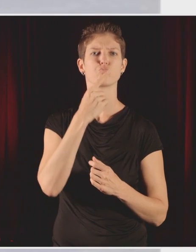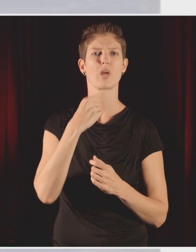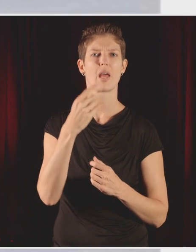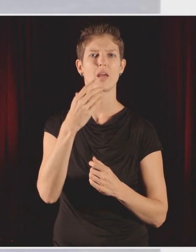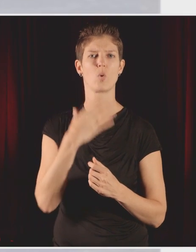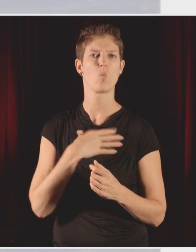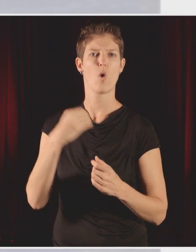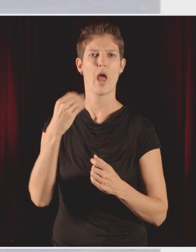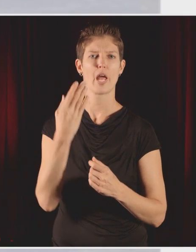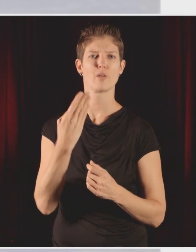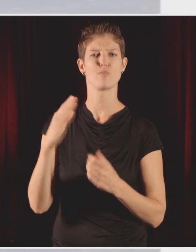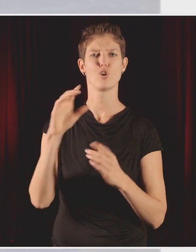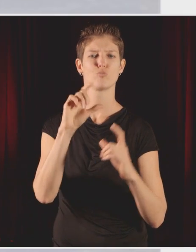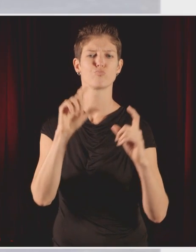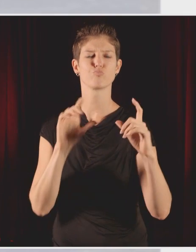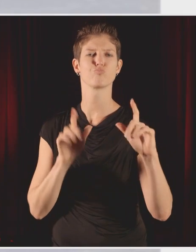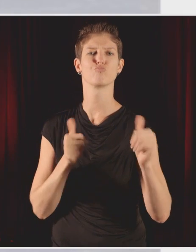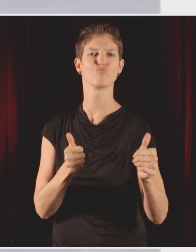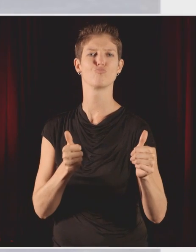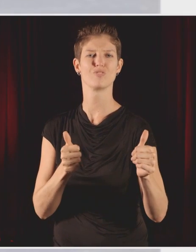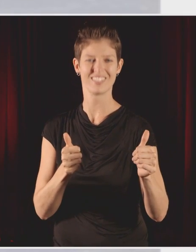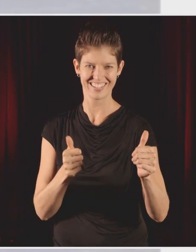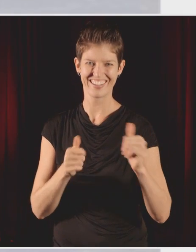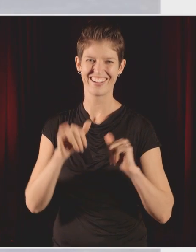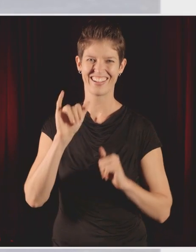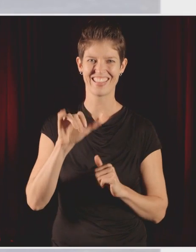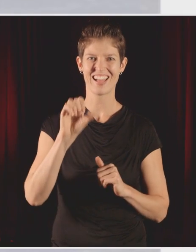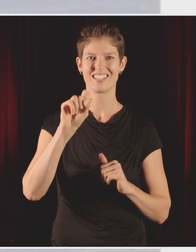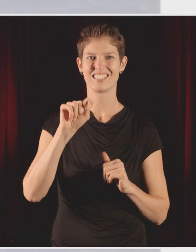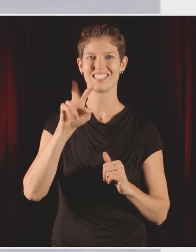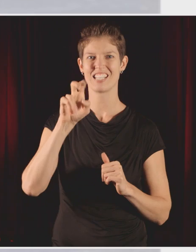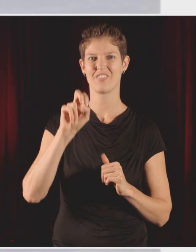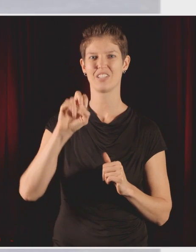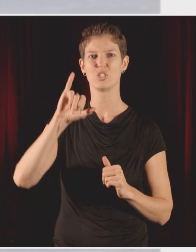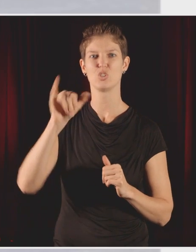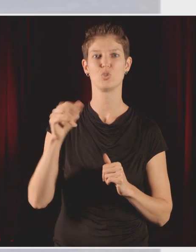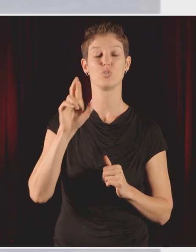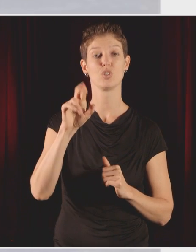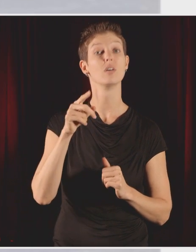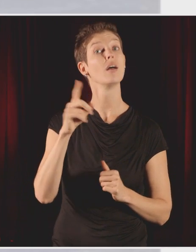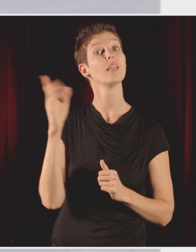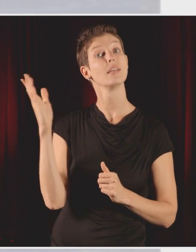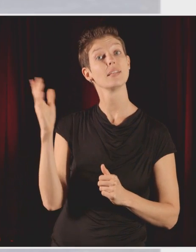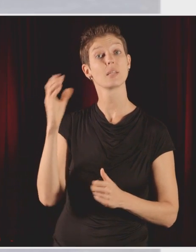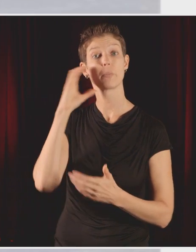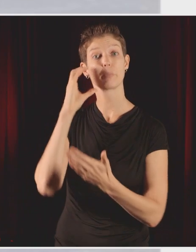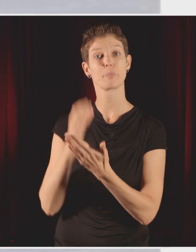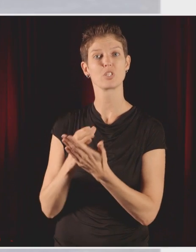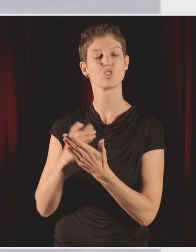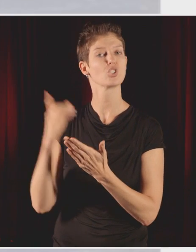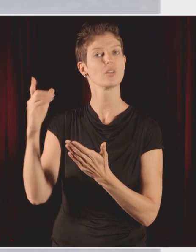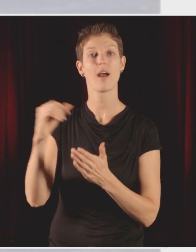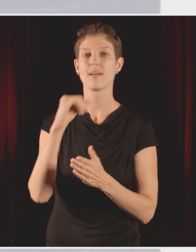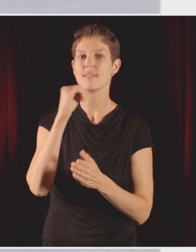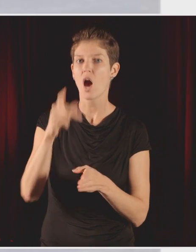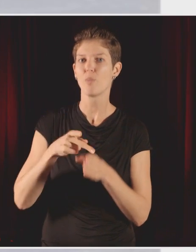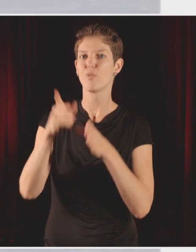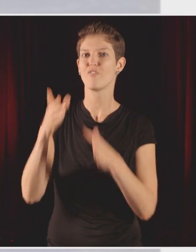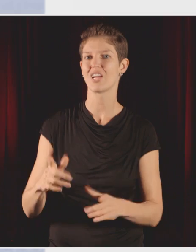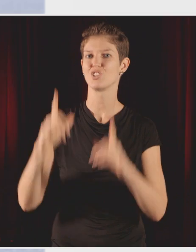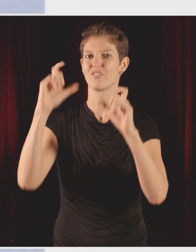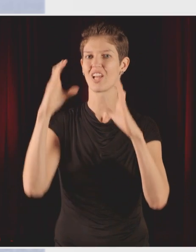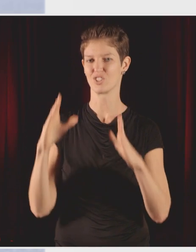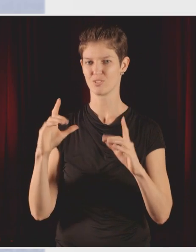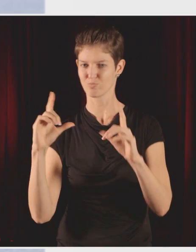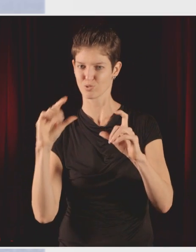46. And this is an exciting image because an amateur took this picture two and a half years after Stephen Jr. had been